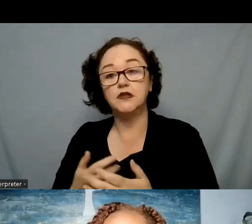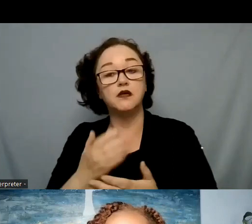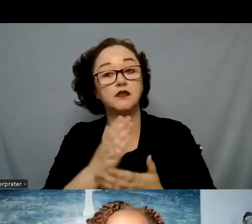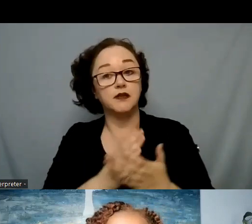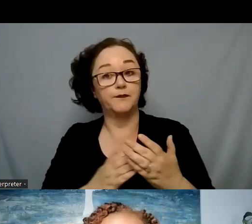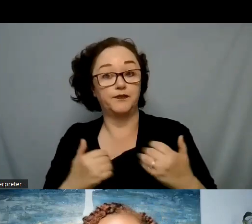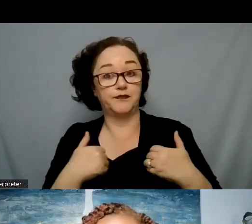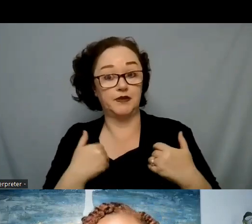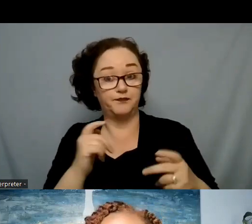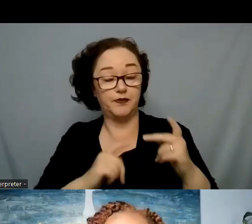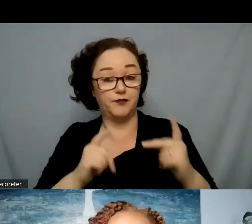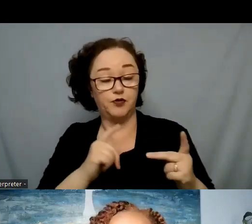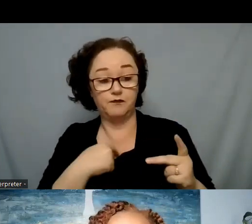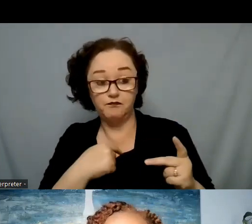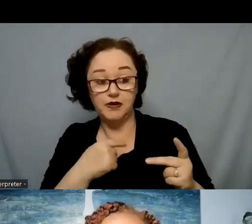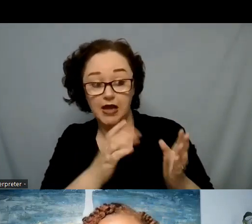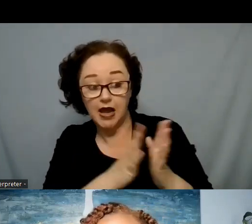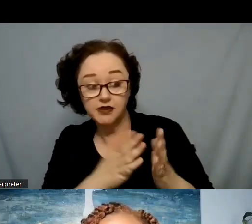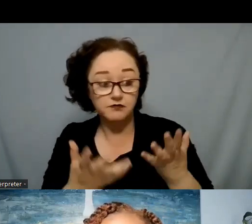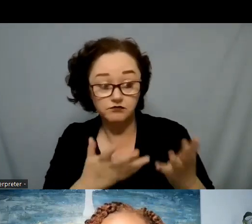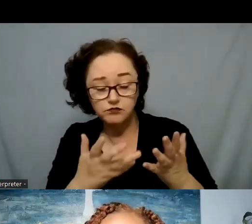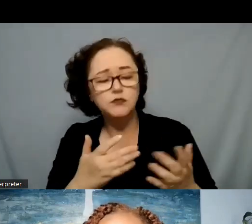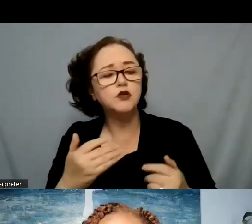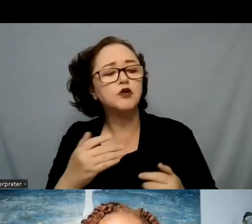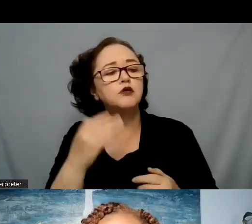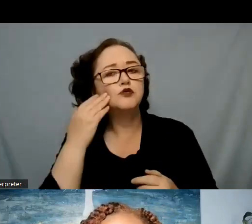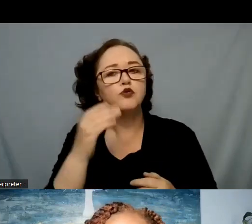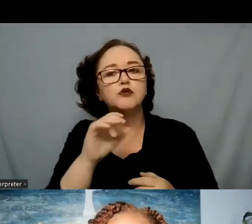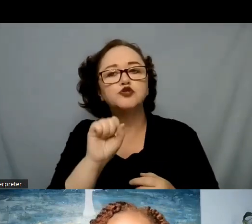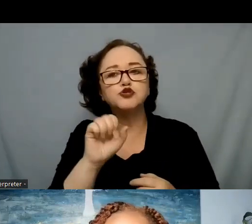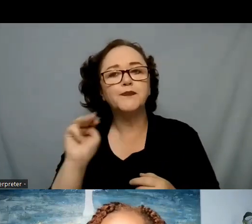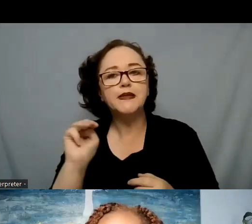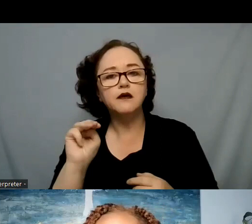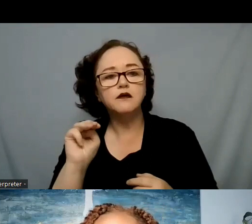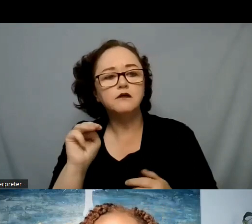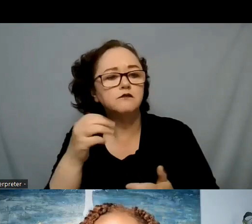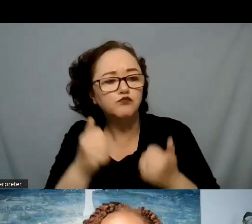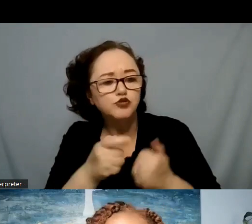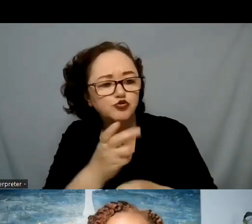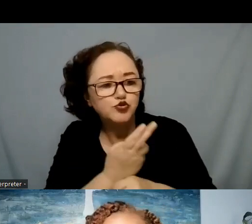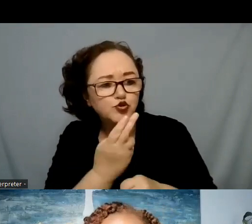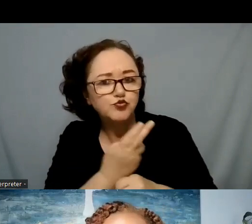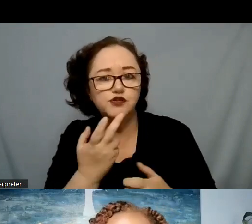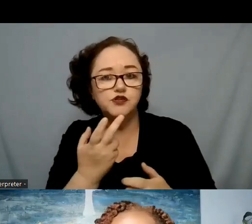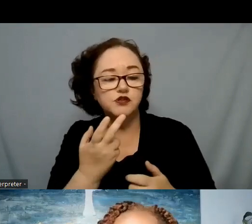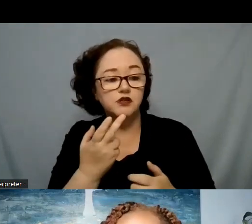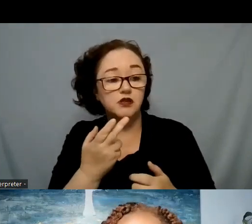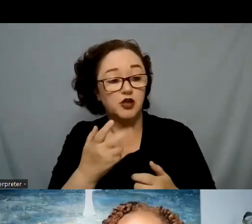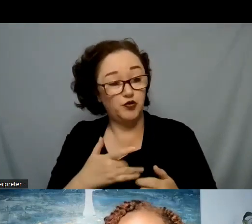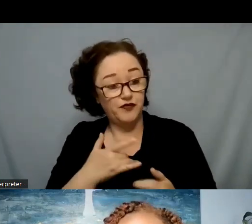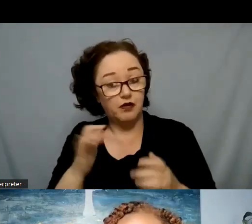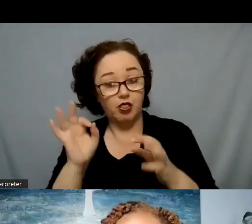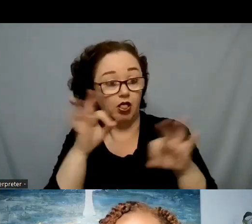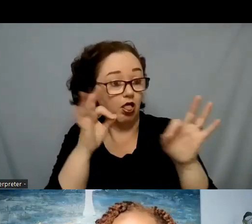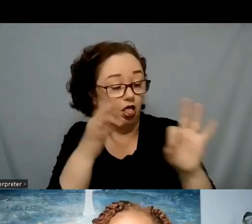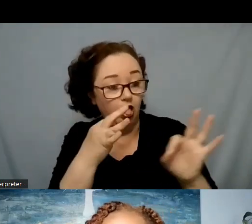their social media use what platforms are they drawn to is this more of a distraction or is